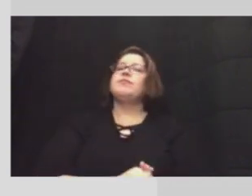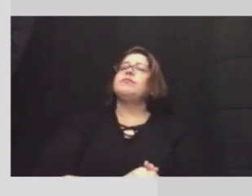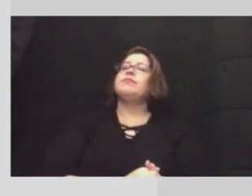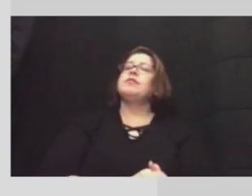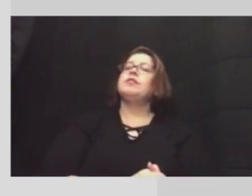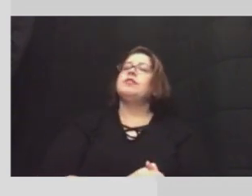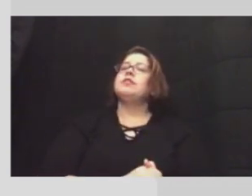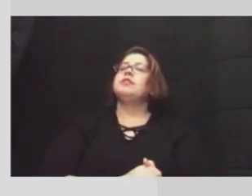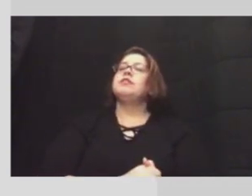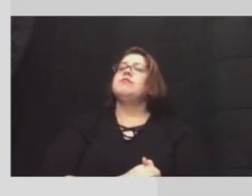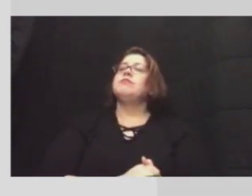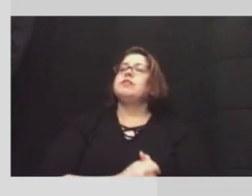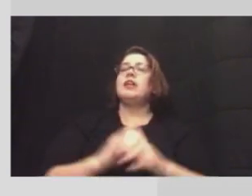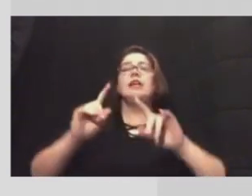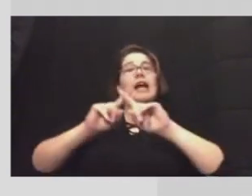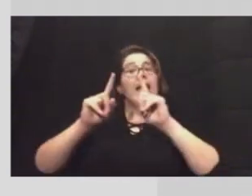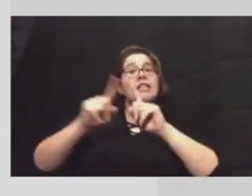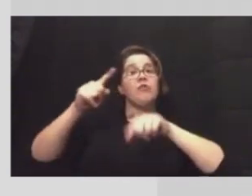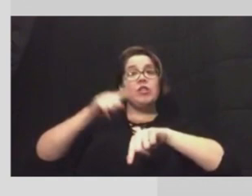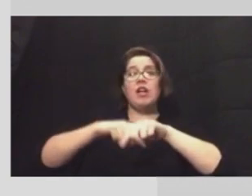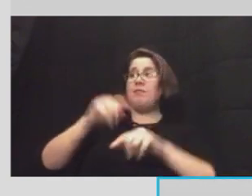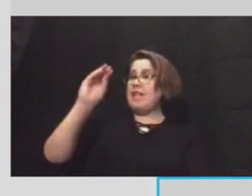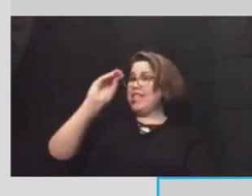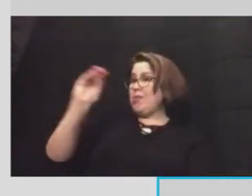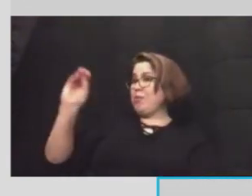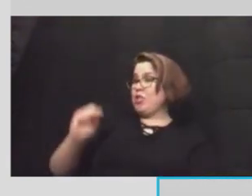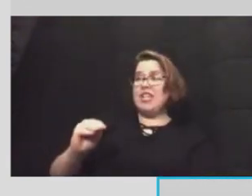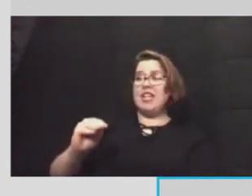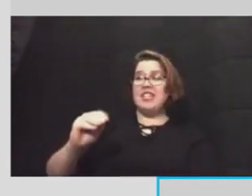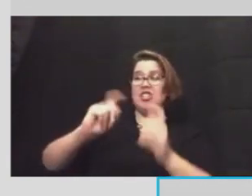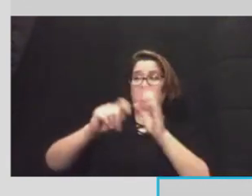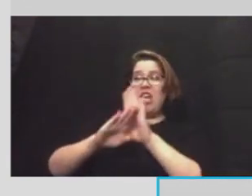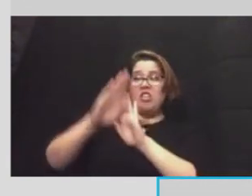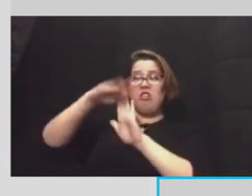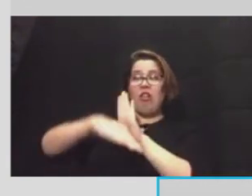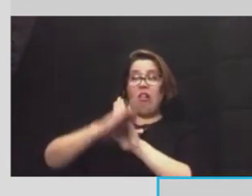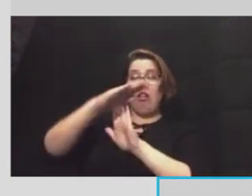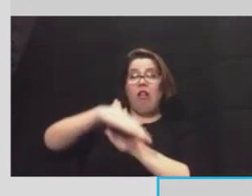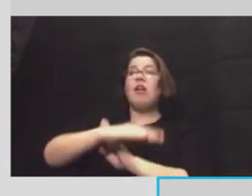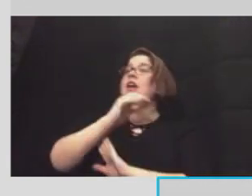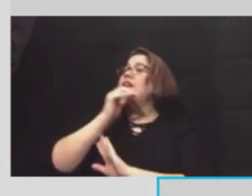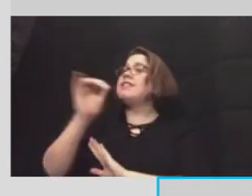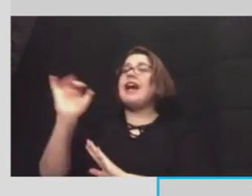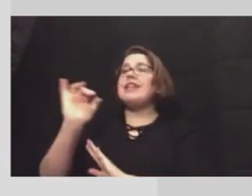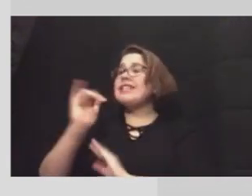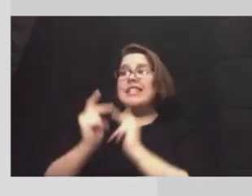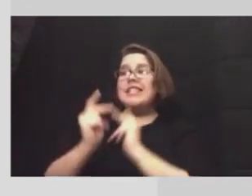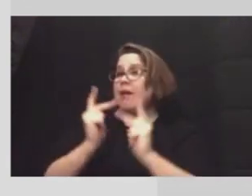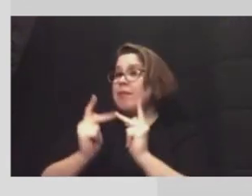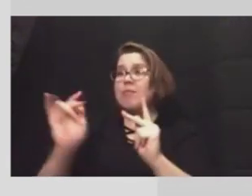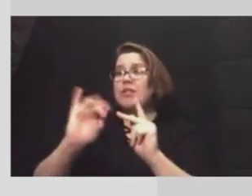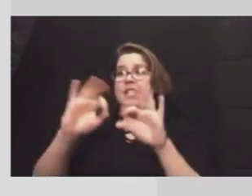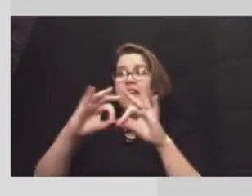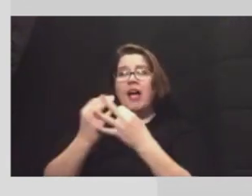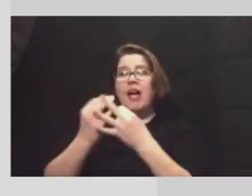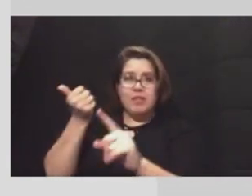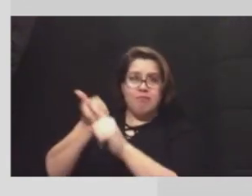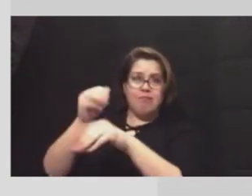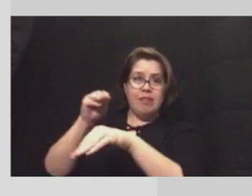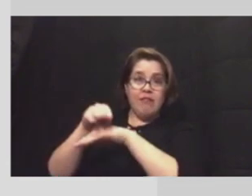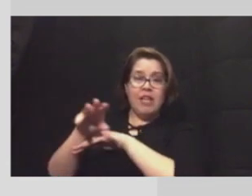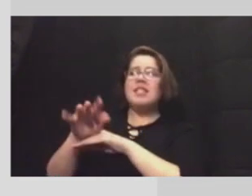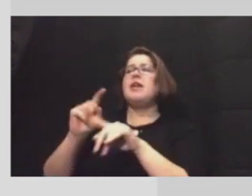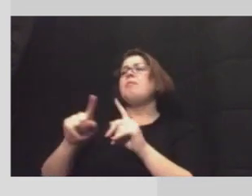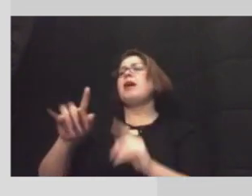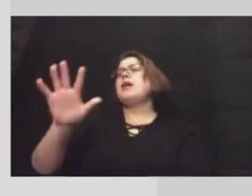at different times the percentages obviously moves and it's not the same individuals and families that are being affected but roughly speaking